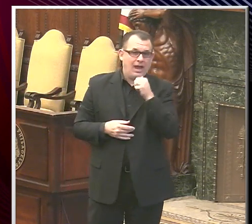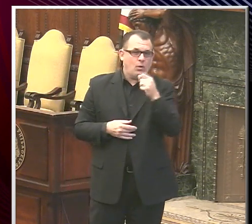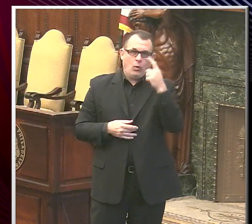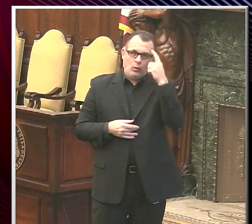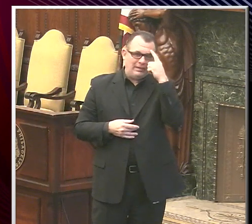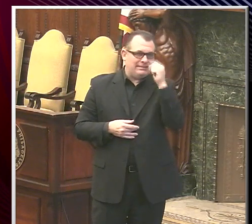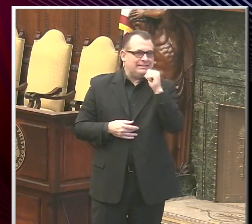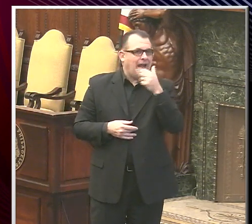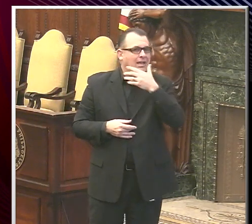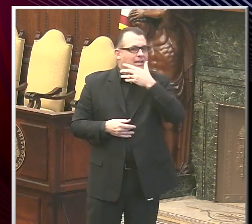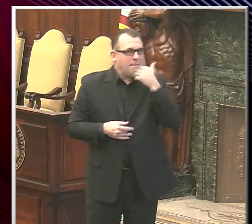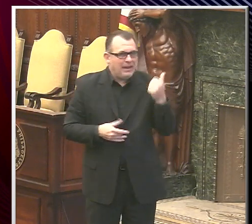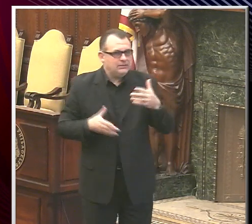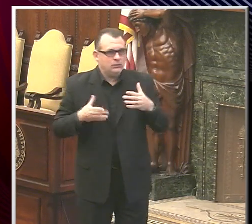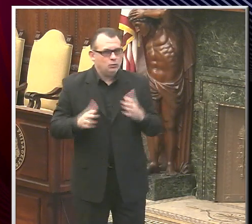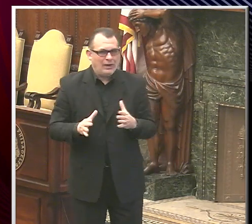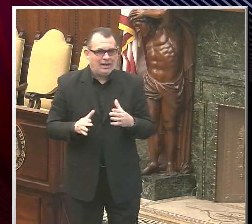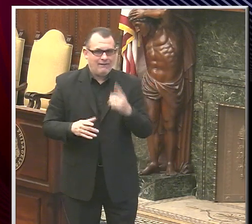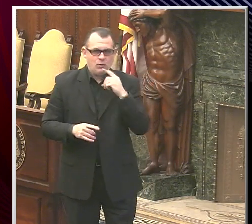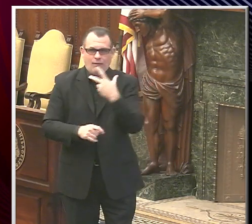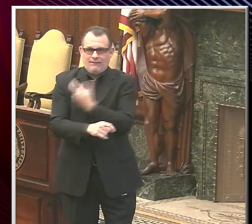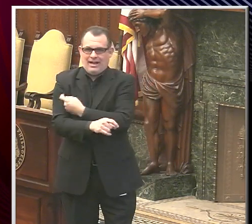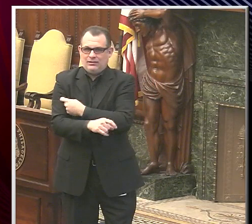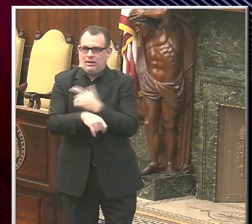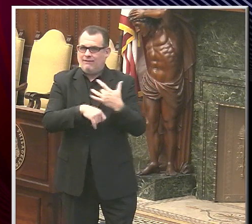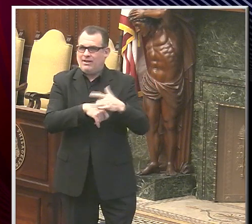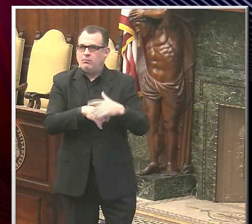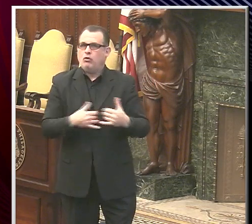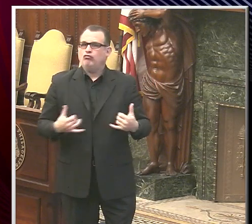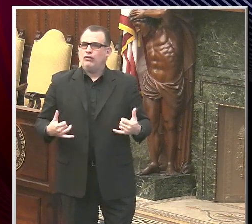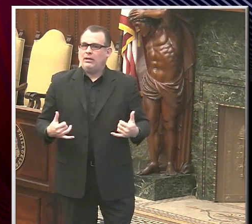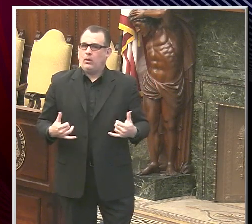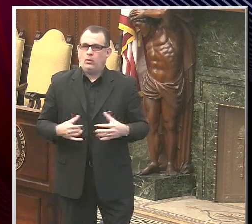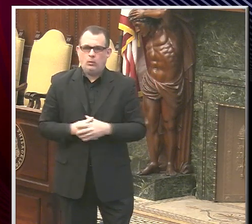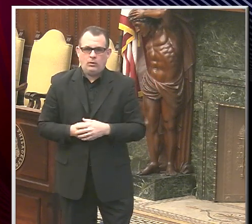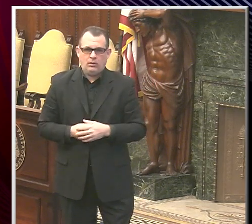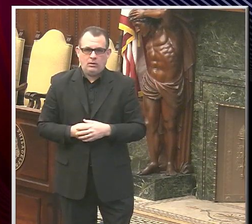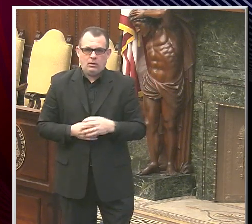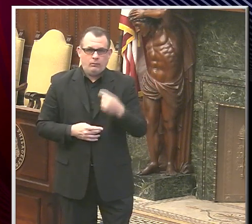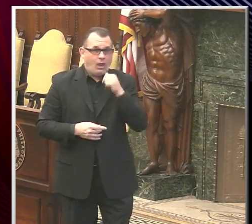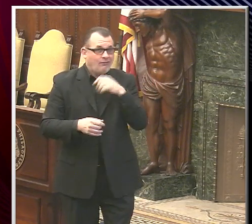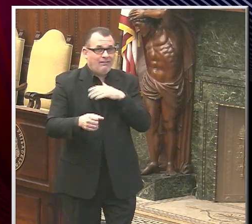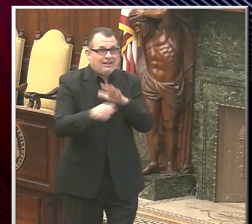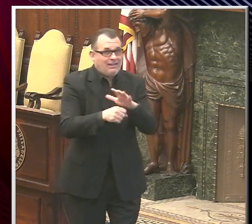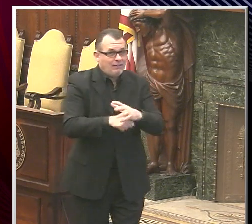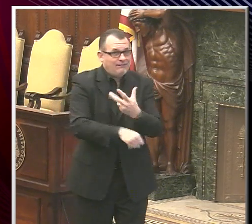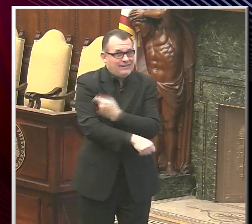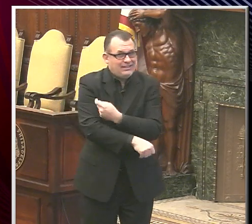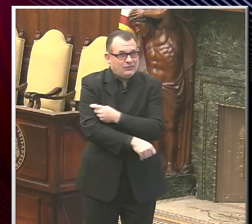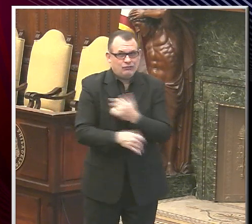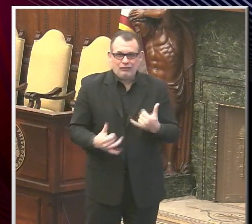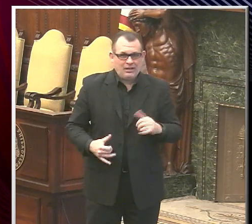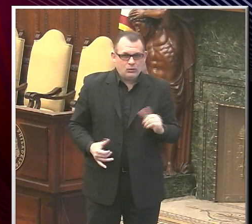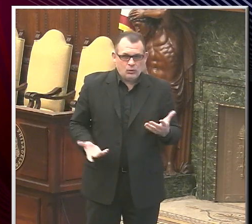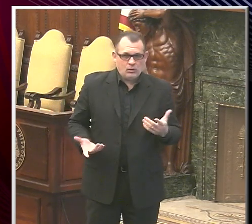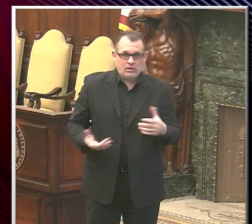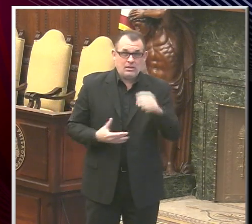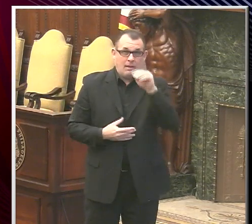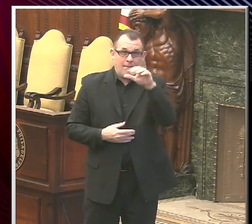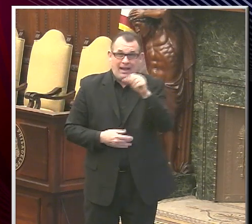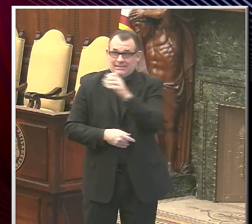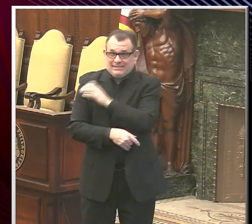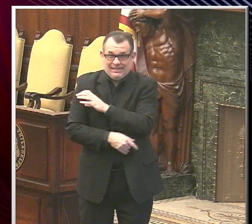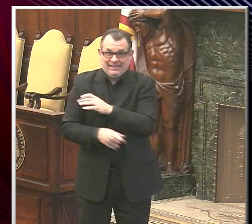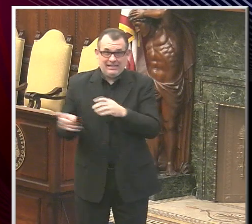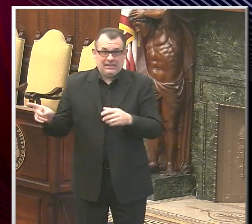way to get a vaccine available right now. We have a limited number of doses. If we ran a mass clinic down there, we would be vaccinating more